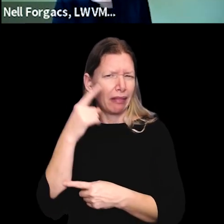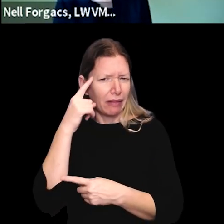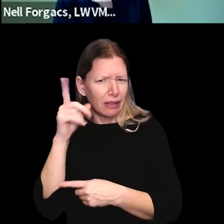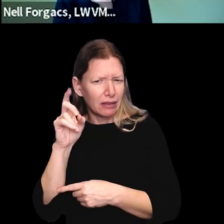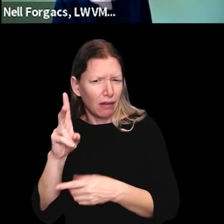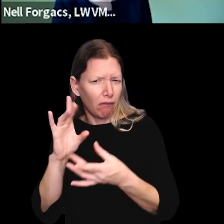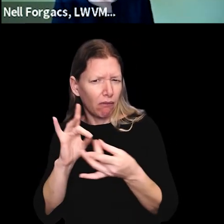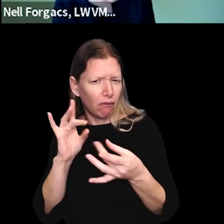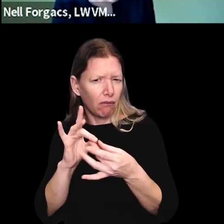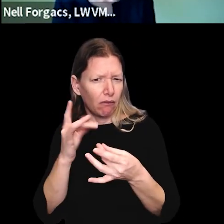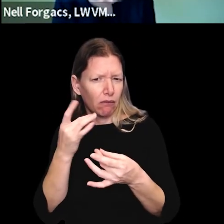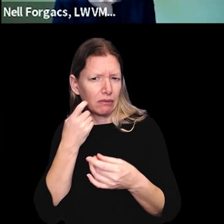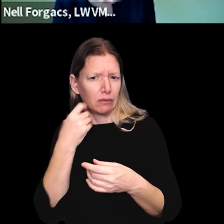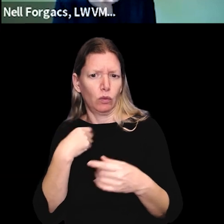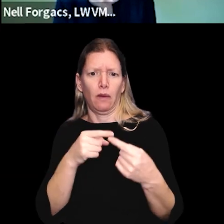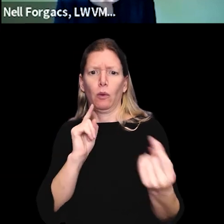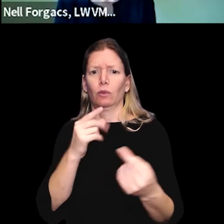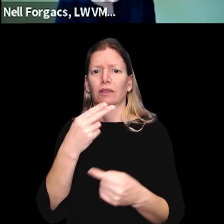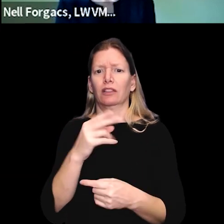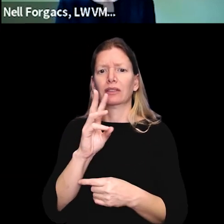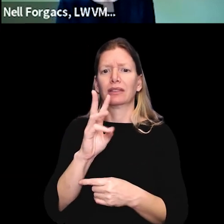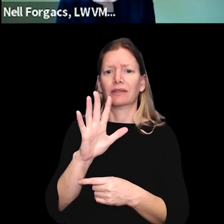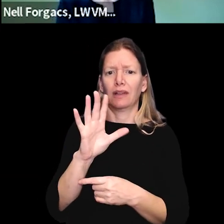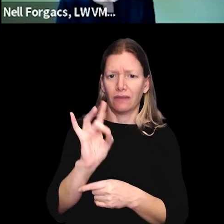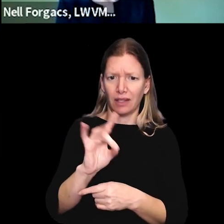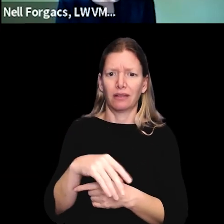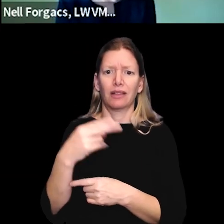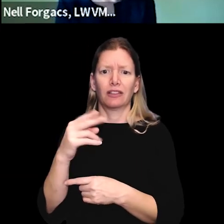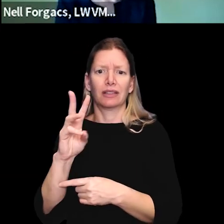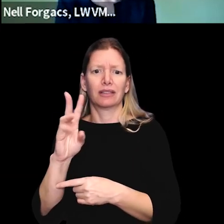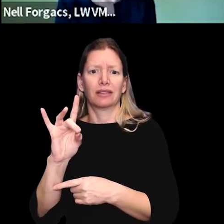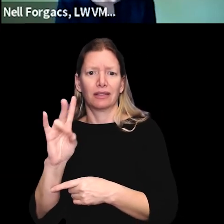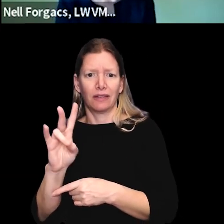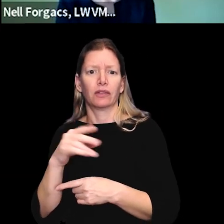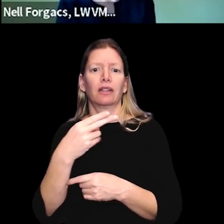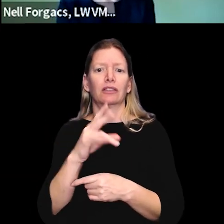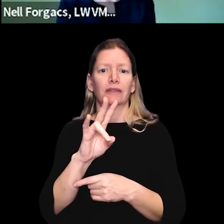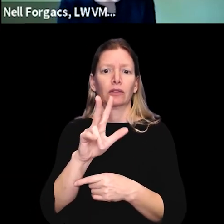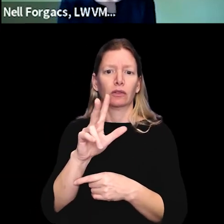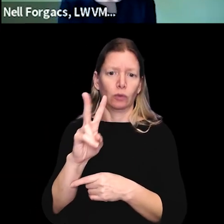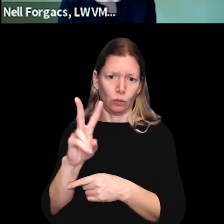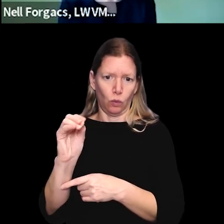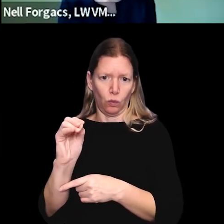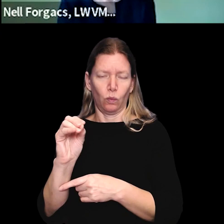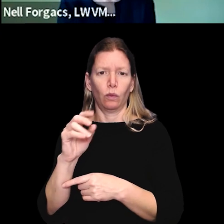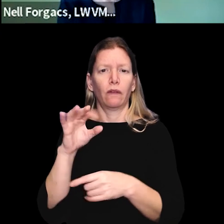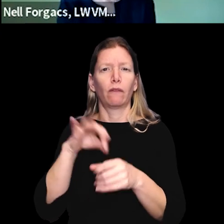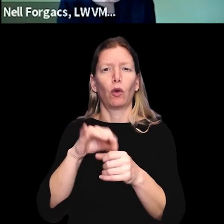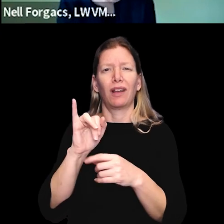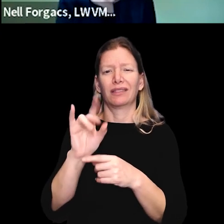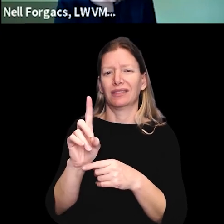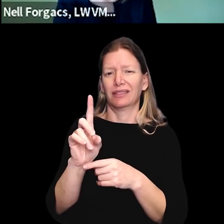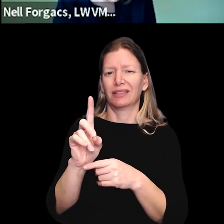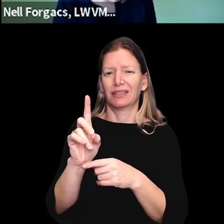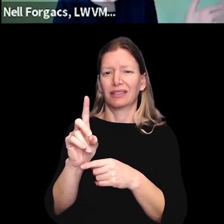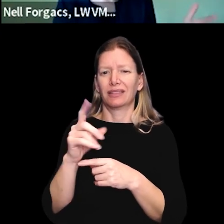I believe dead noted earlier, we're opposing H 658 H H 687 and H 720 voter ID